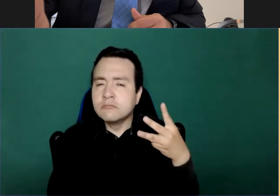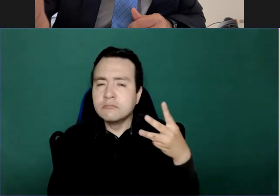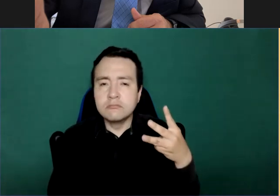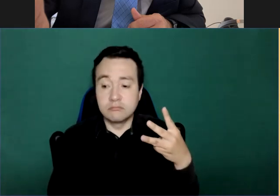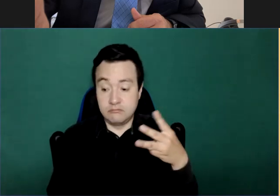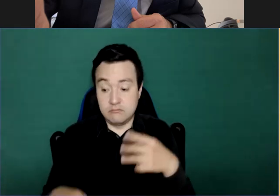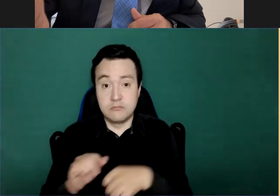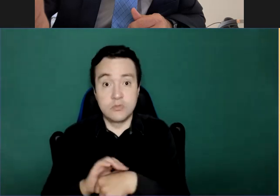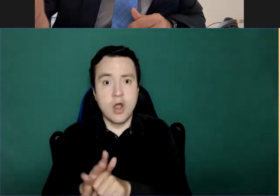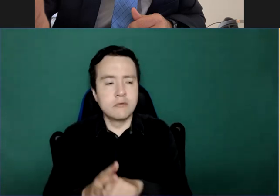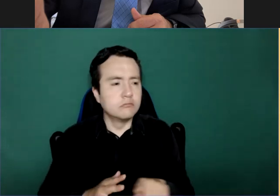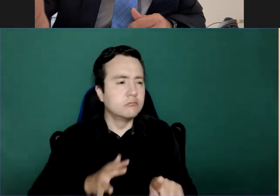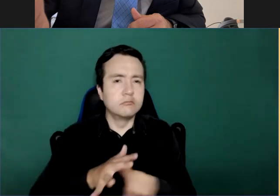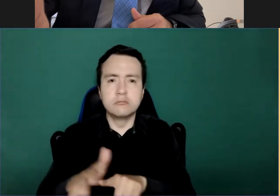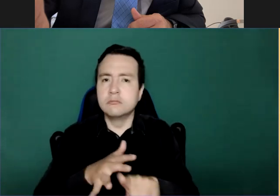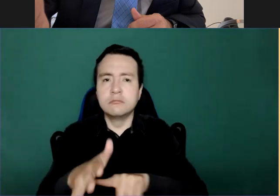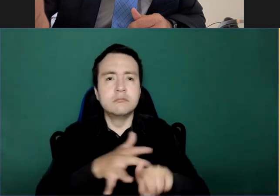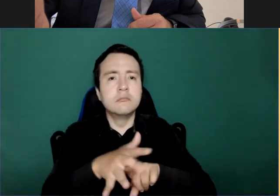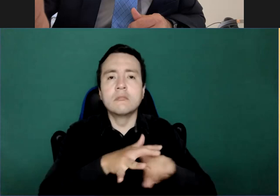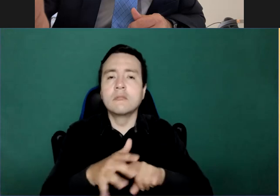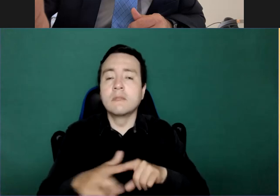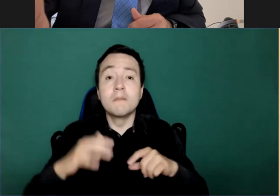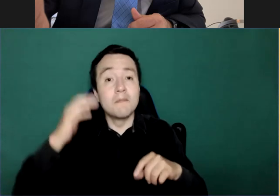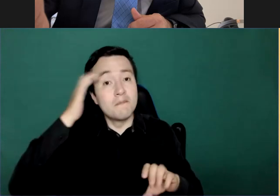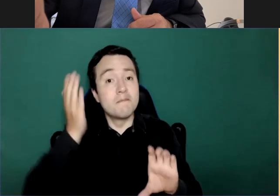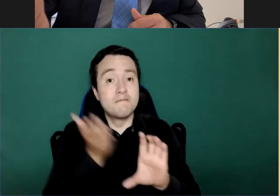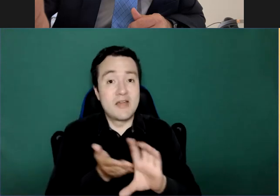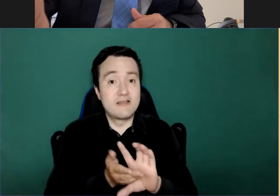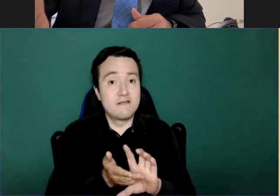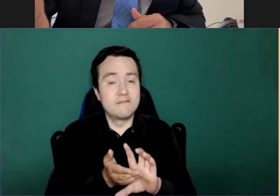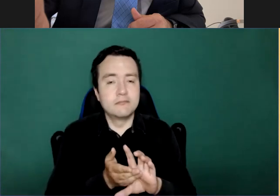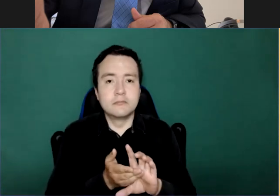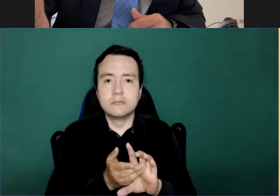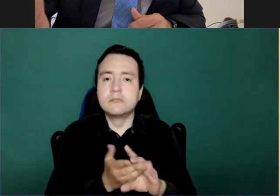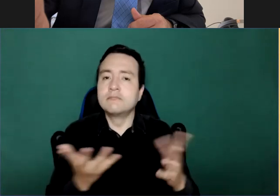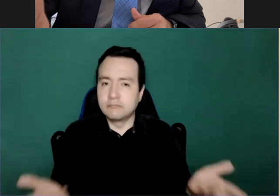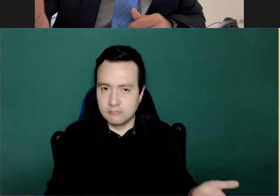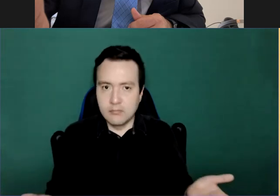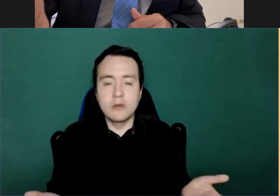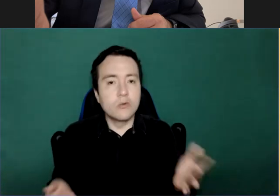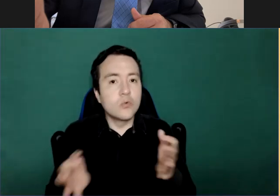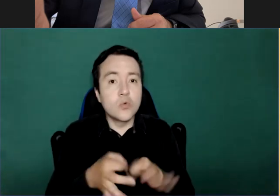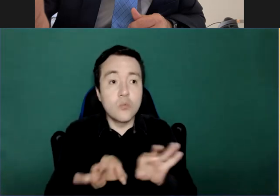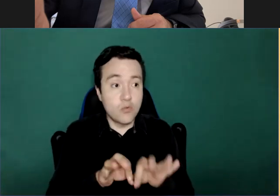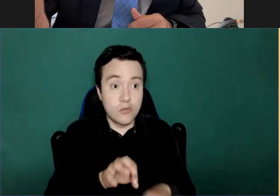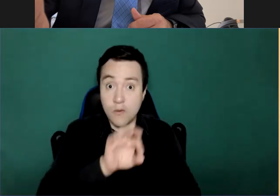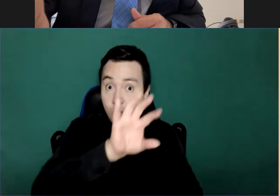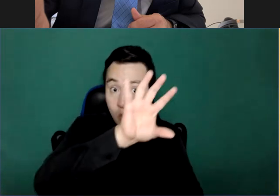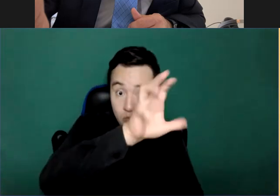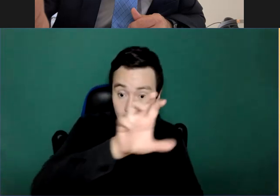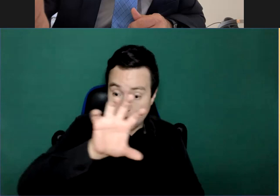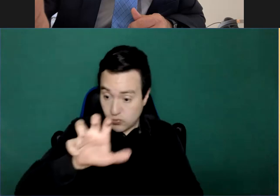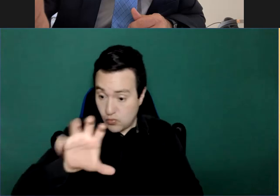action plan, not just a strategic plan, an action plan. And this is one such. And the first action